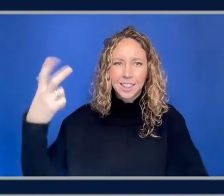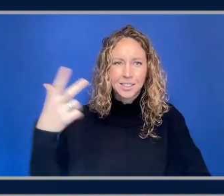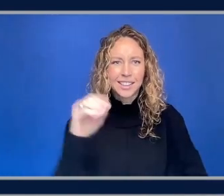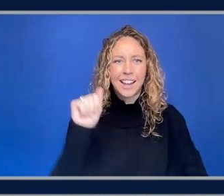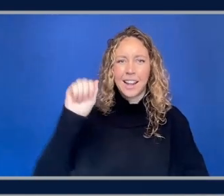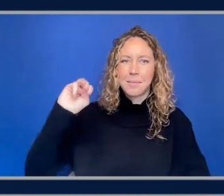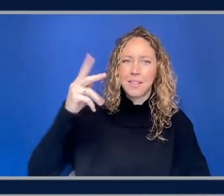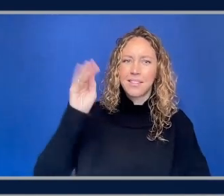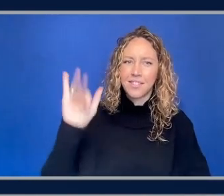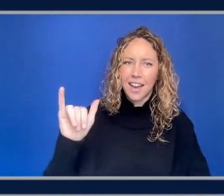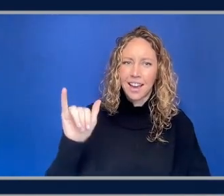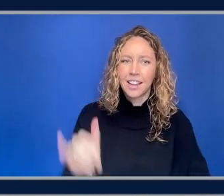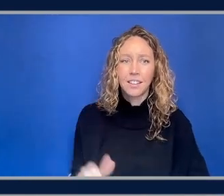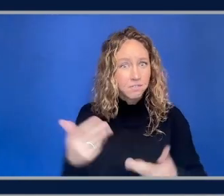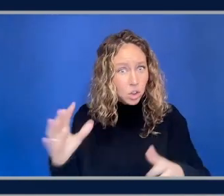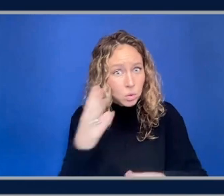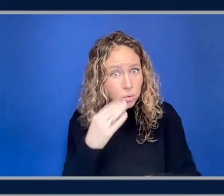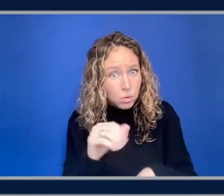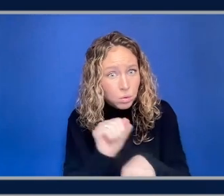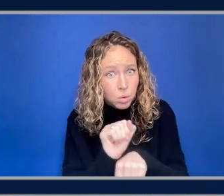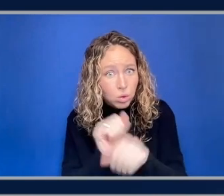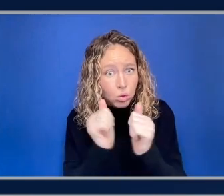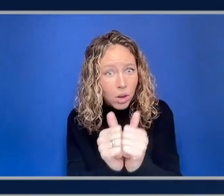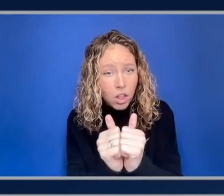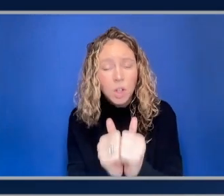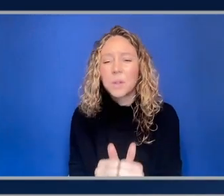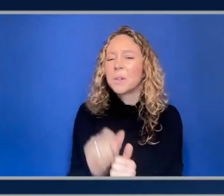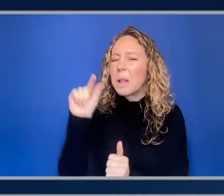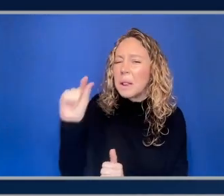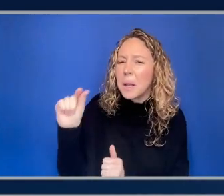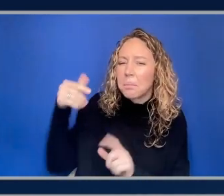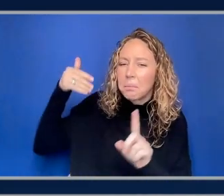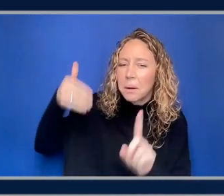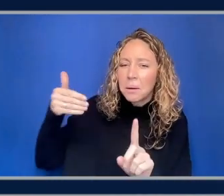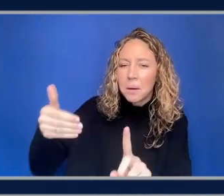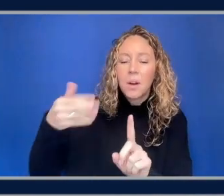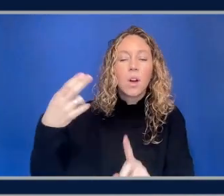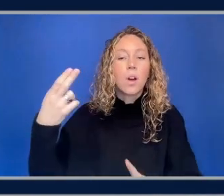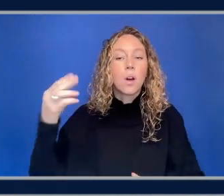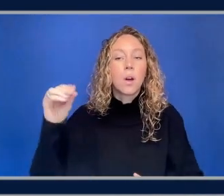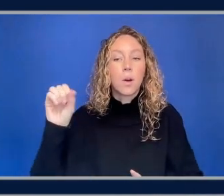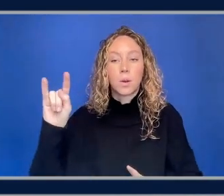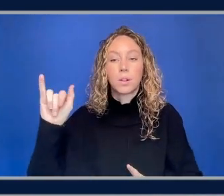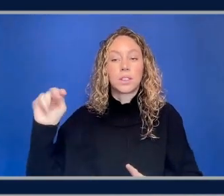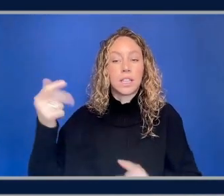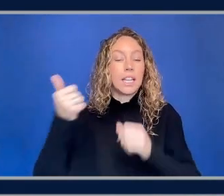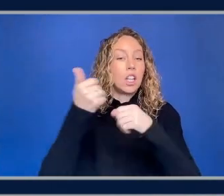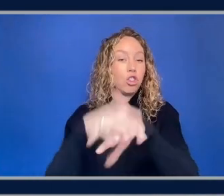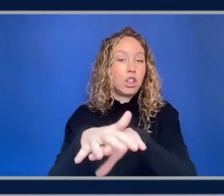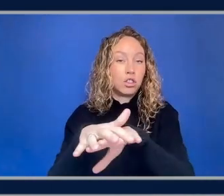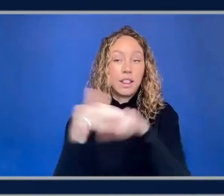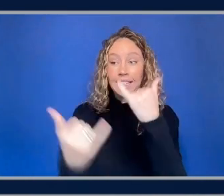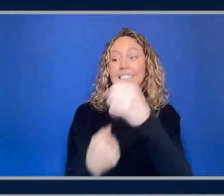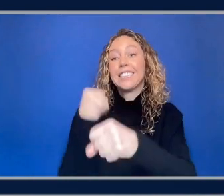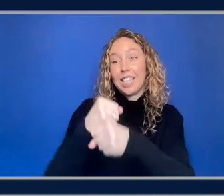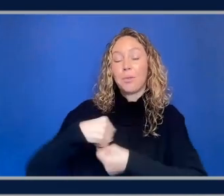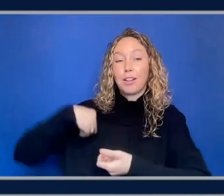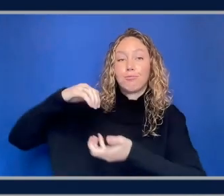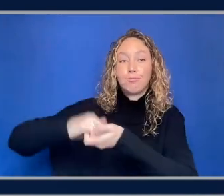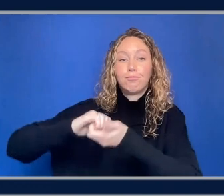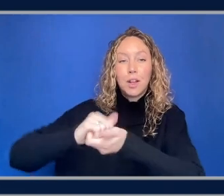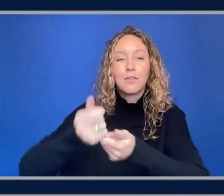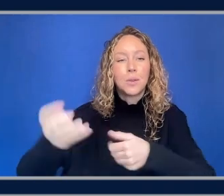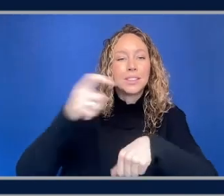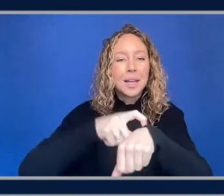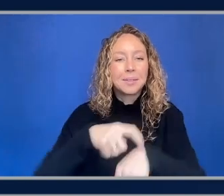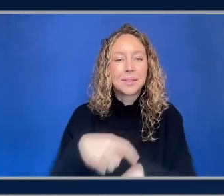they have a little bit hosting oh yeah the hosting integration actually all this year really oh this is a couple different things yeah maybe